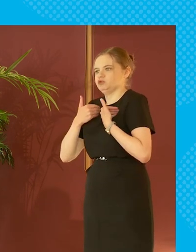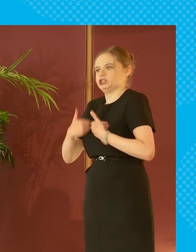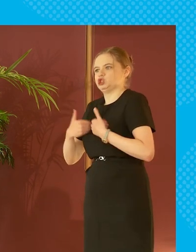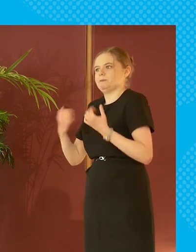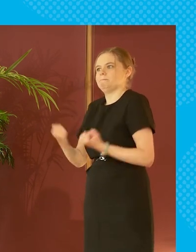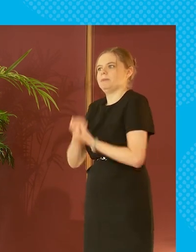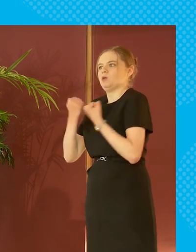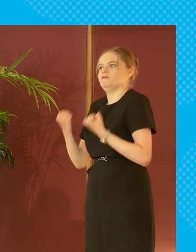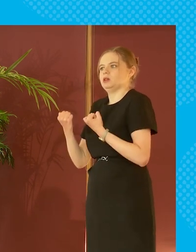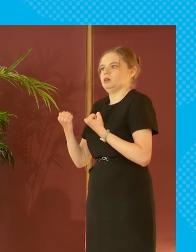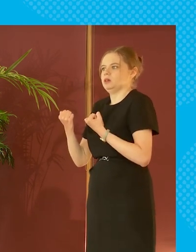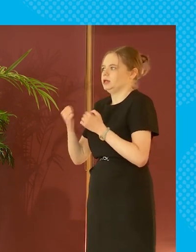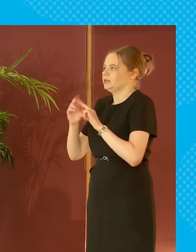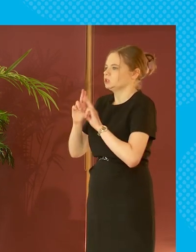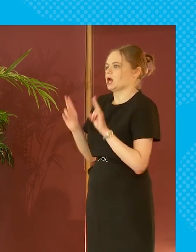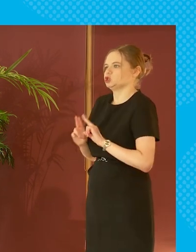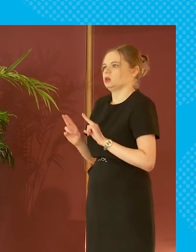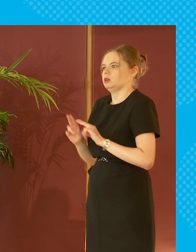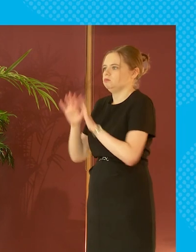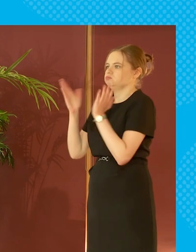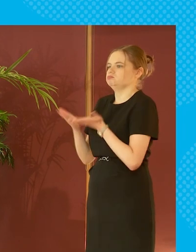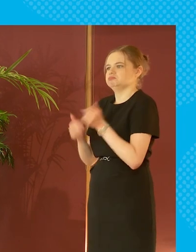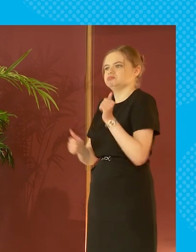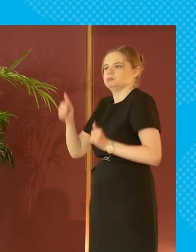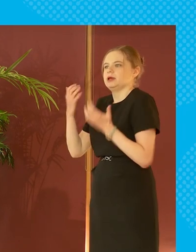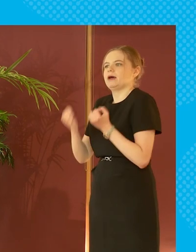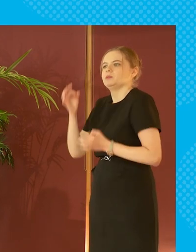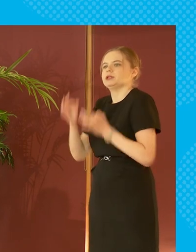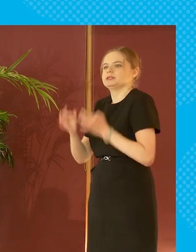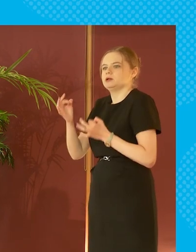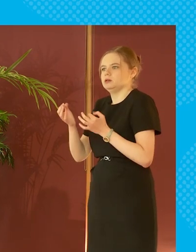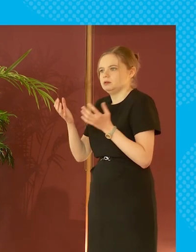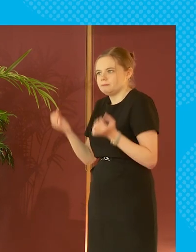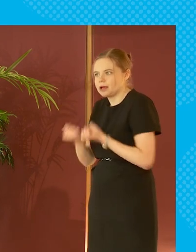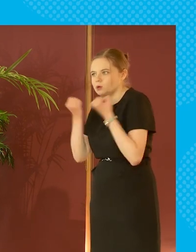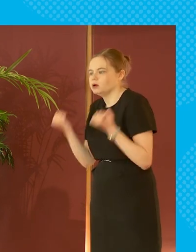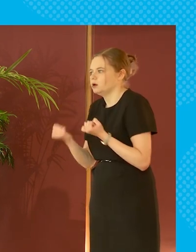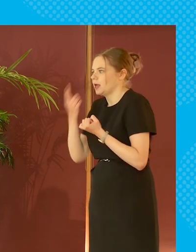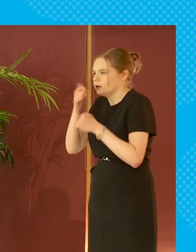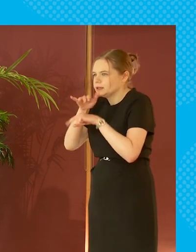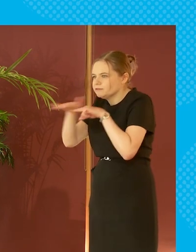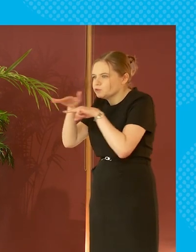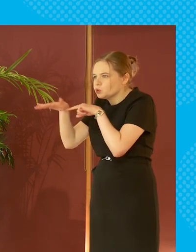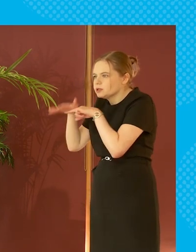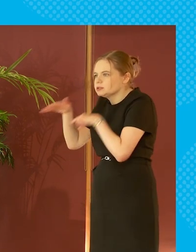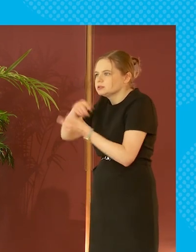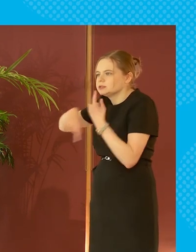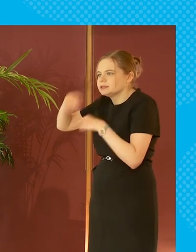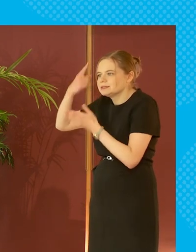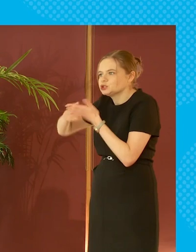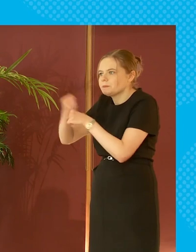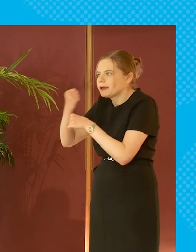powerful international and national elite which has the political power and the access to decision makers but also they influence